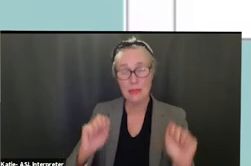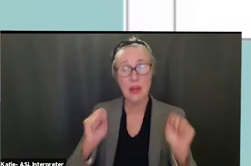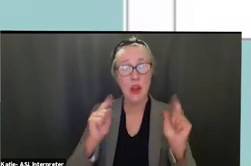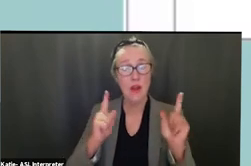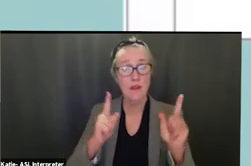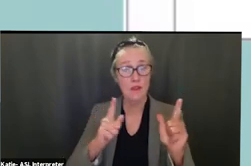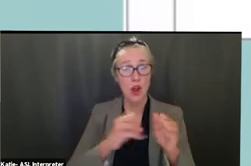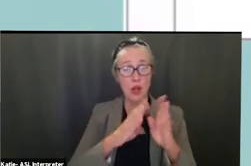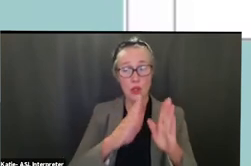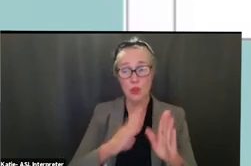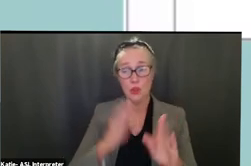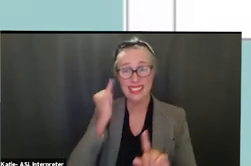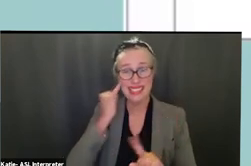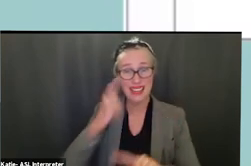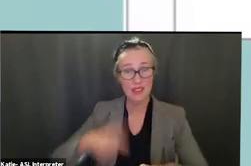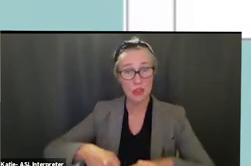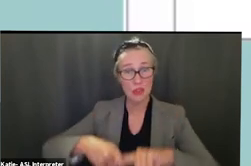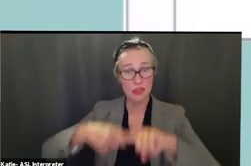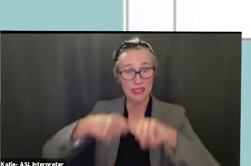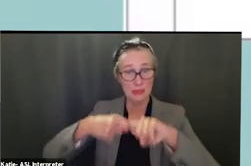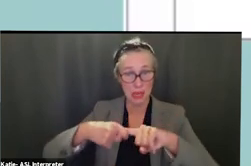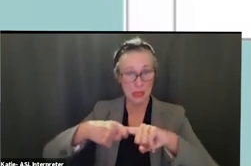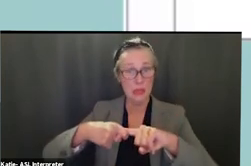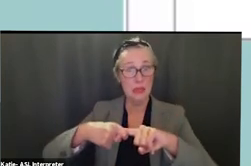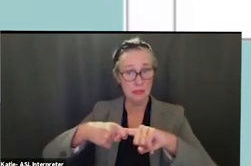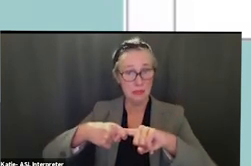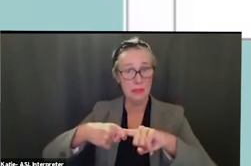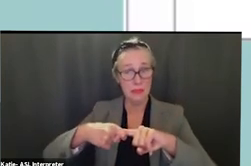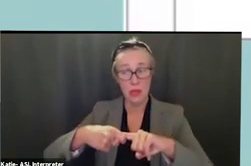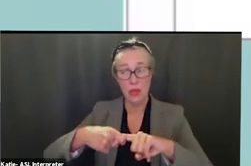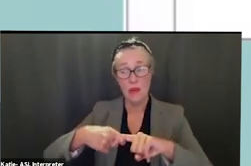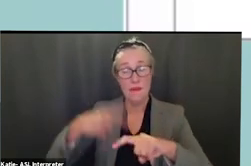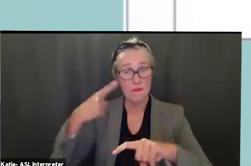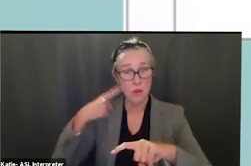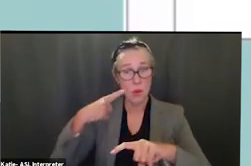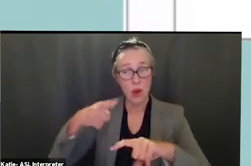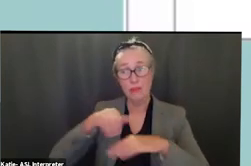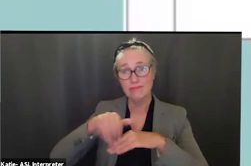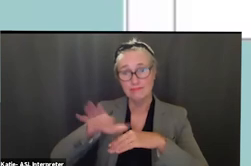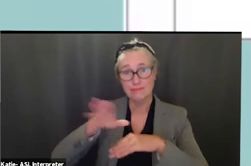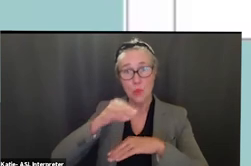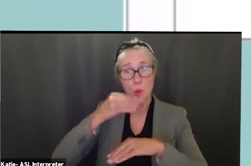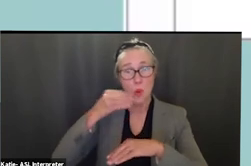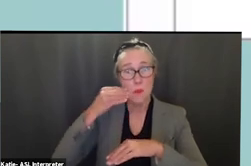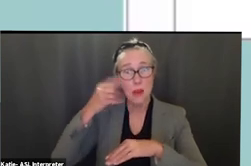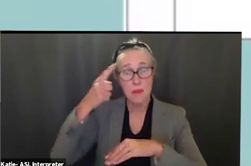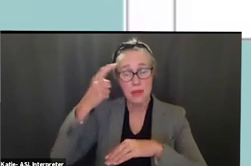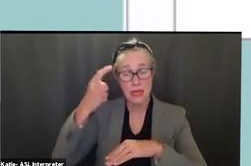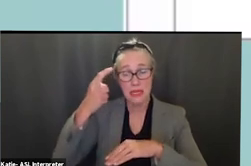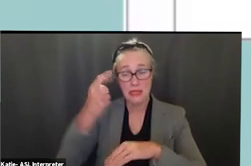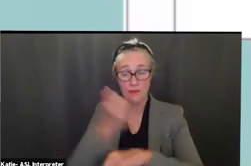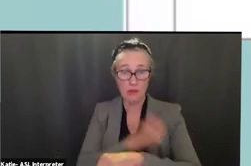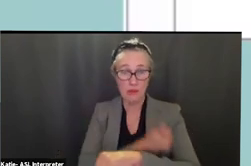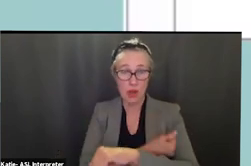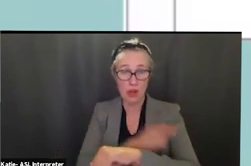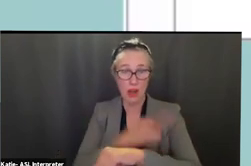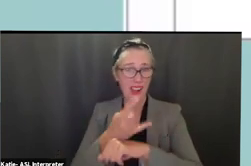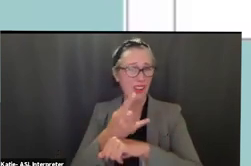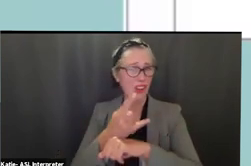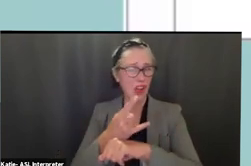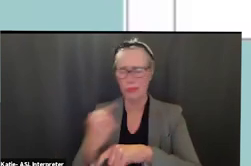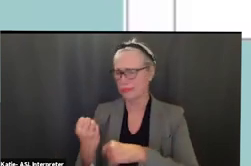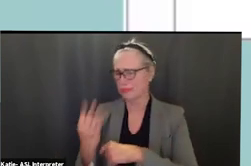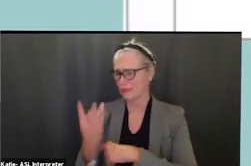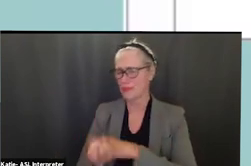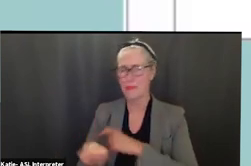who are suspended um for drugs and alcohol but we've been doing that for a number of years we